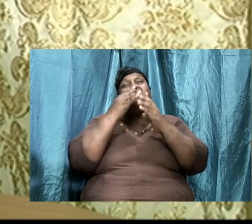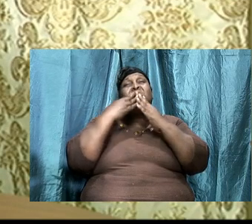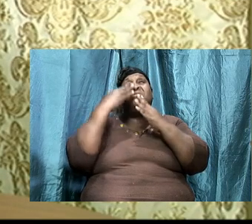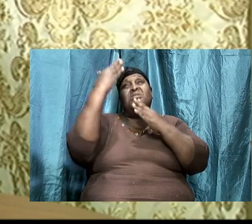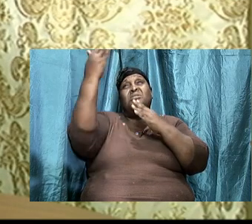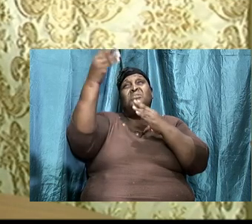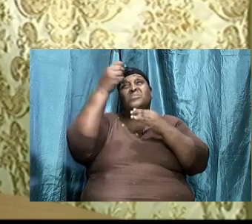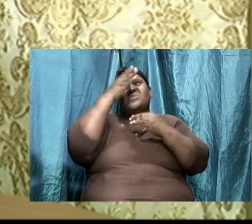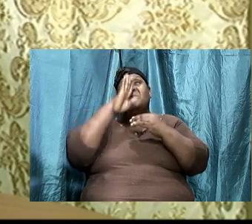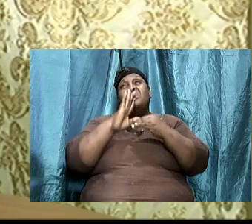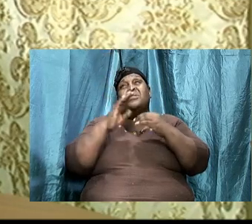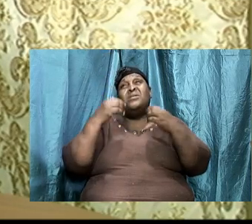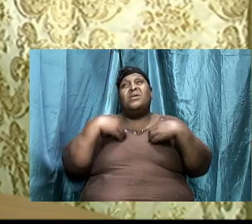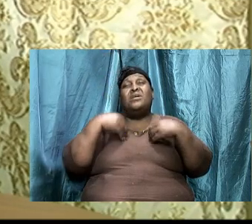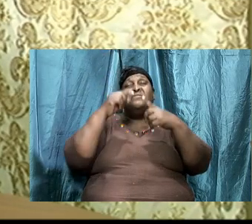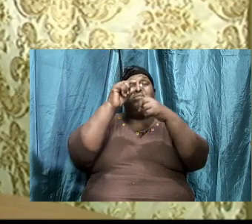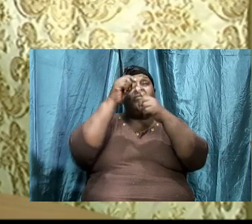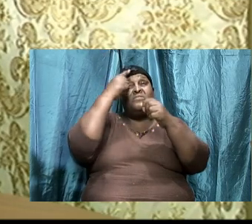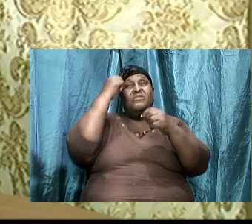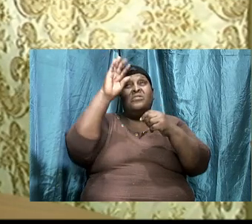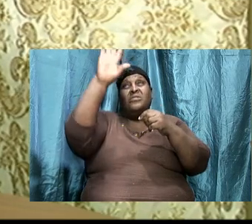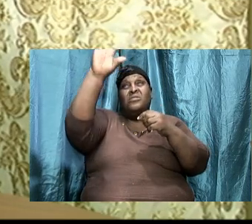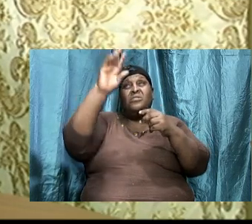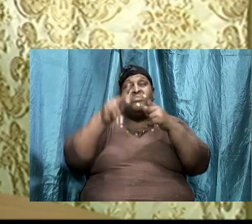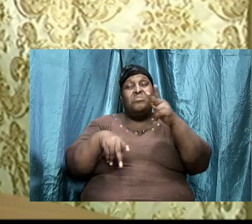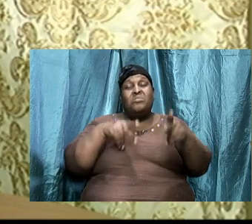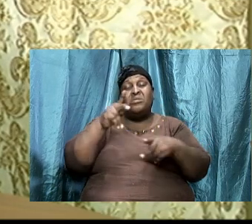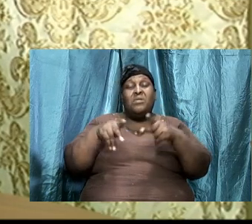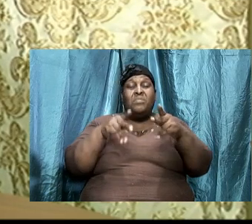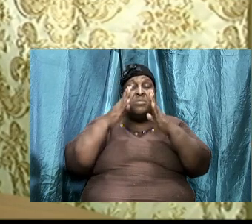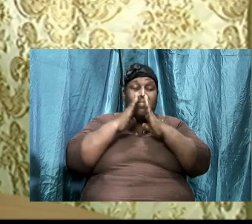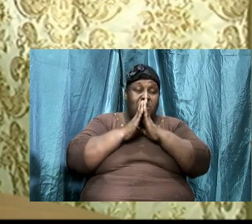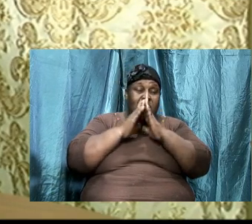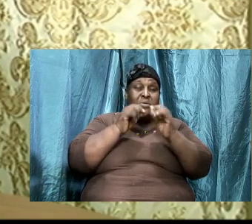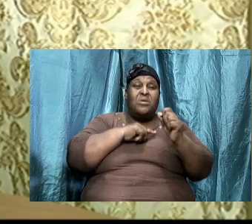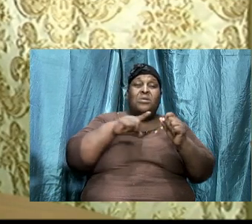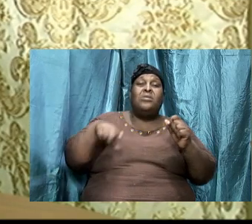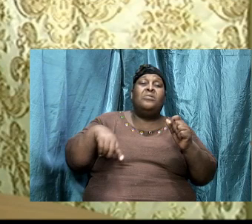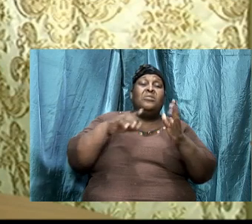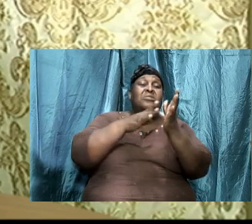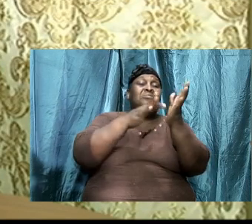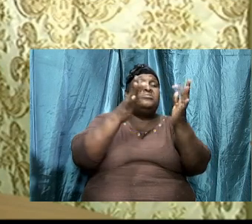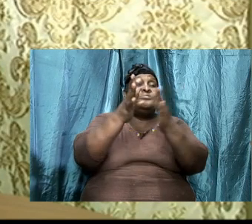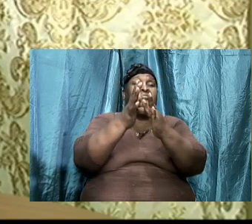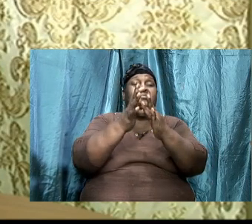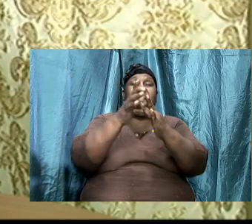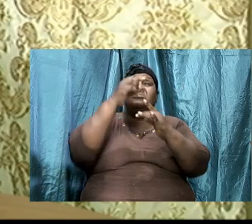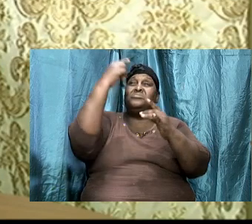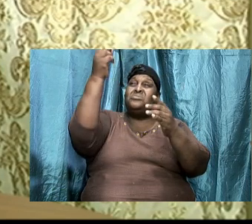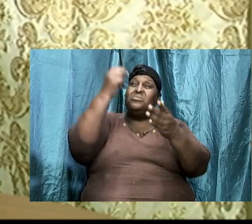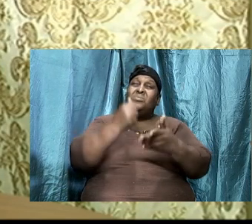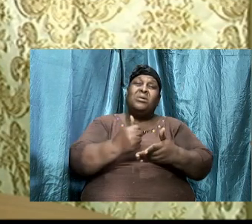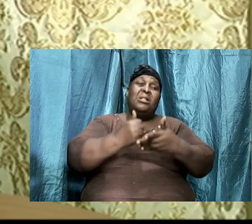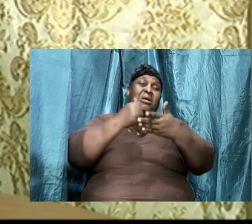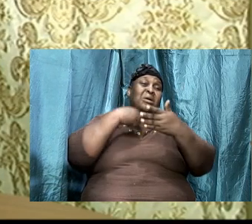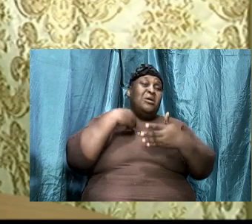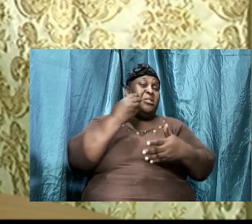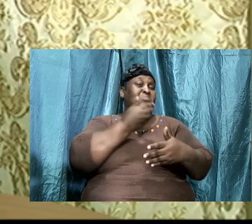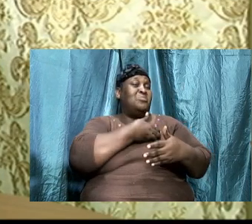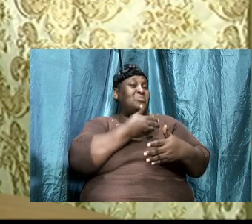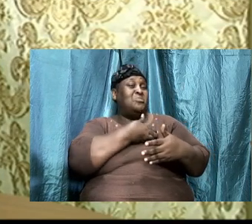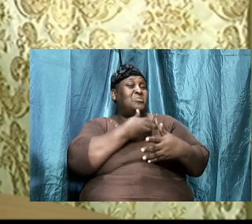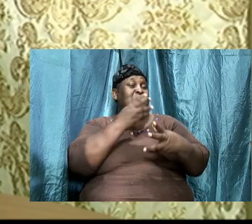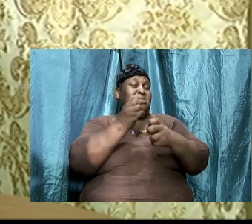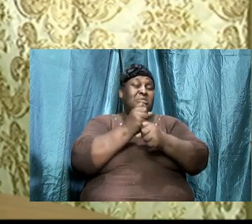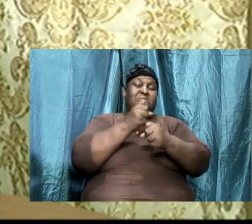that you have a Word for your people. And we pray, Lord Jesus Christ, that you will help us to take